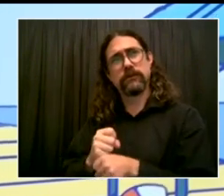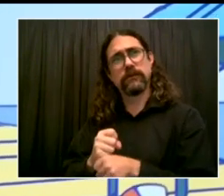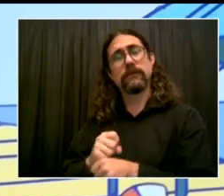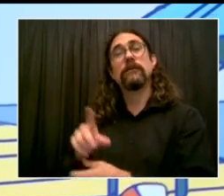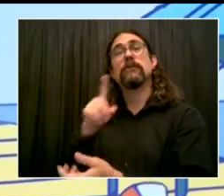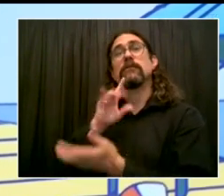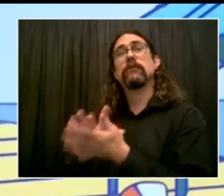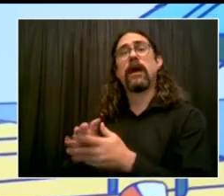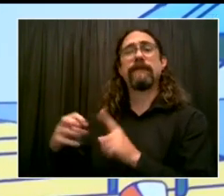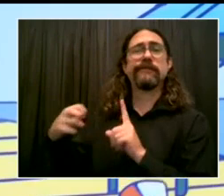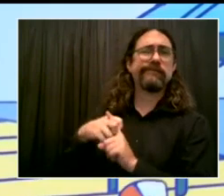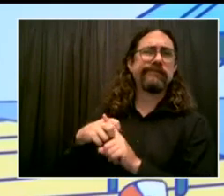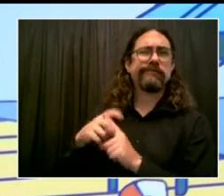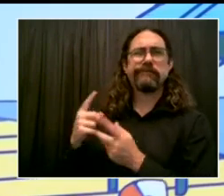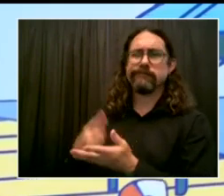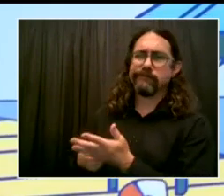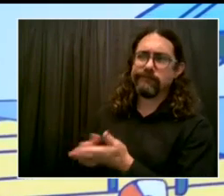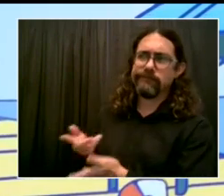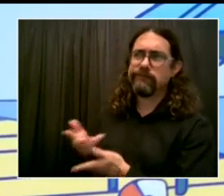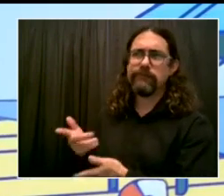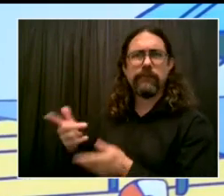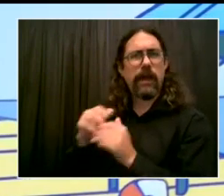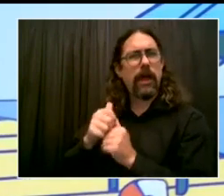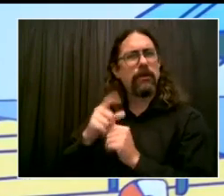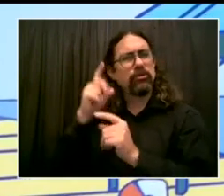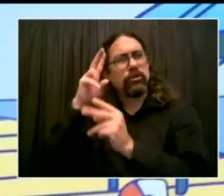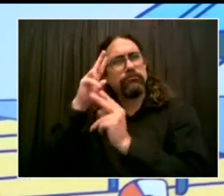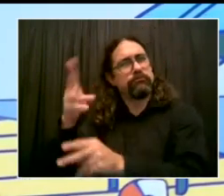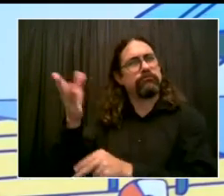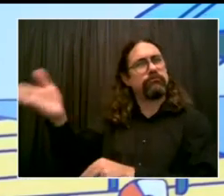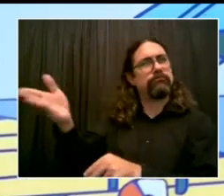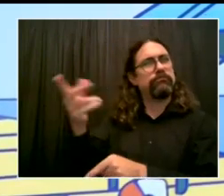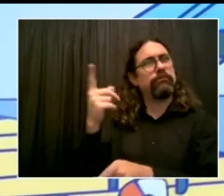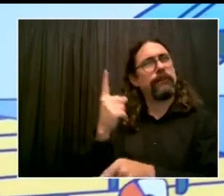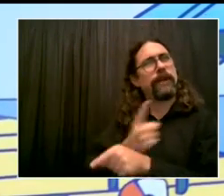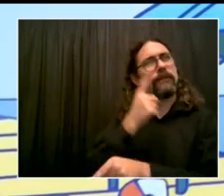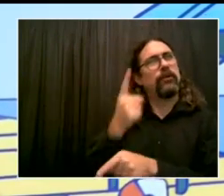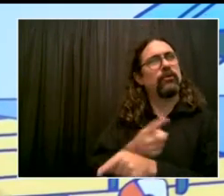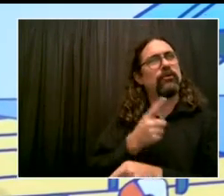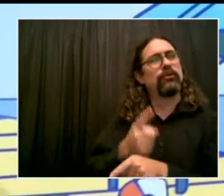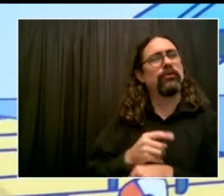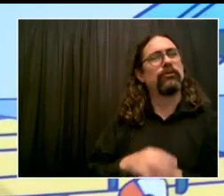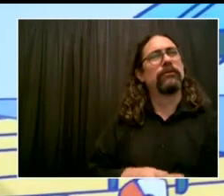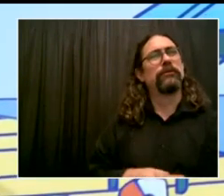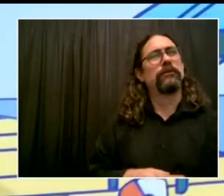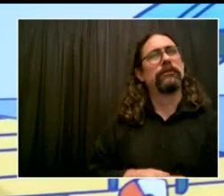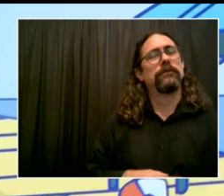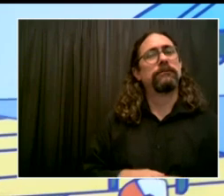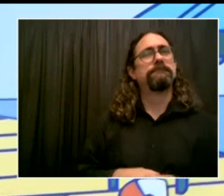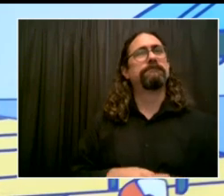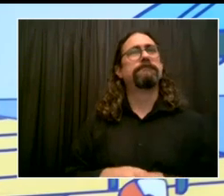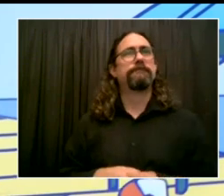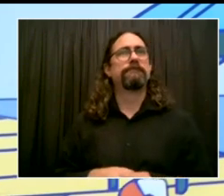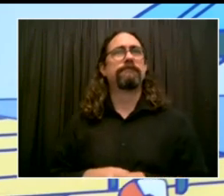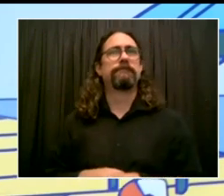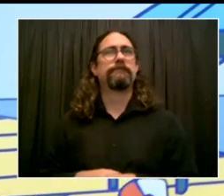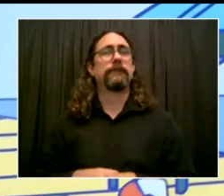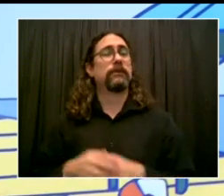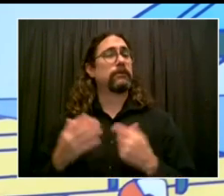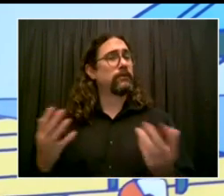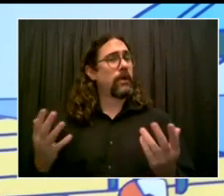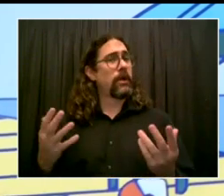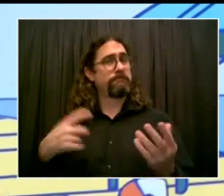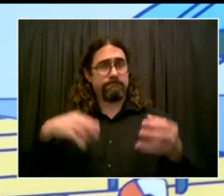So from now on, very proud to announce today some place that epitomizes